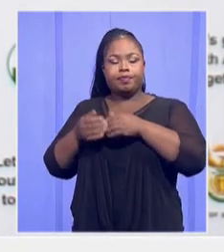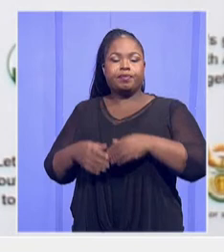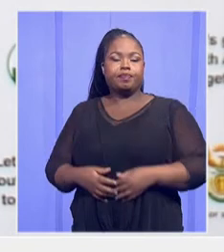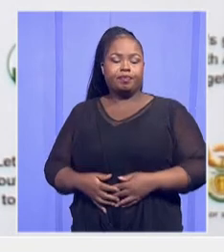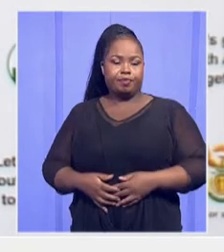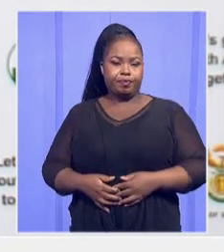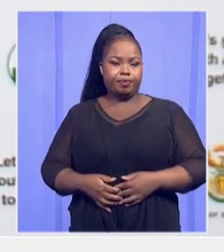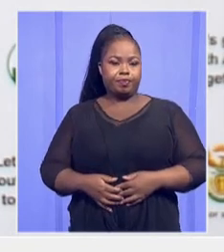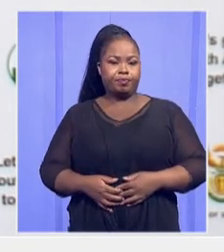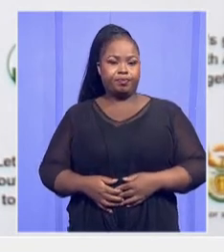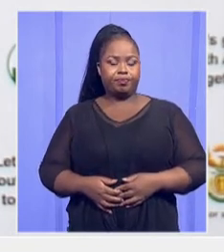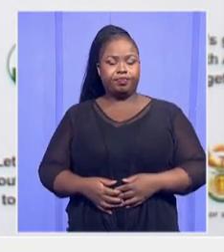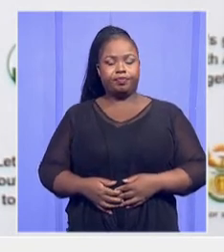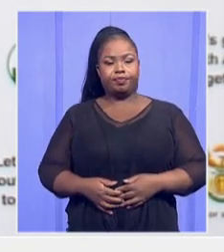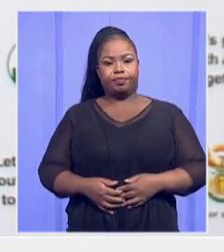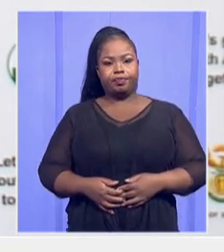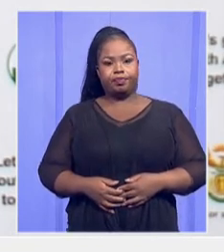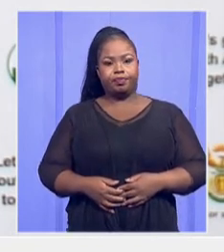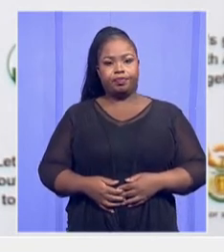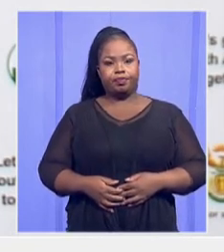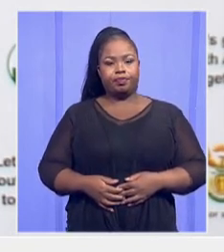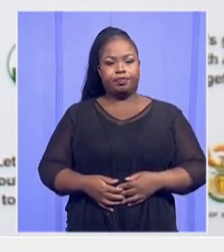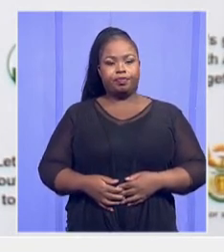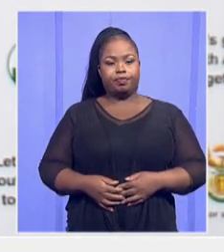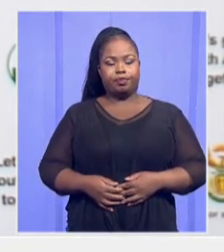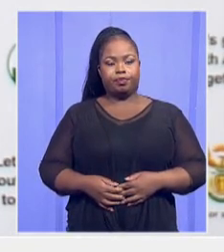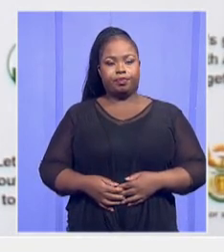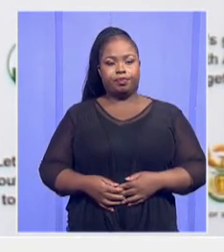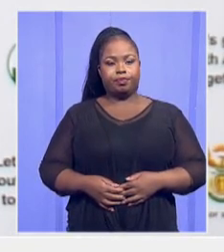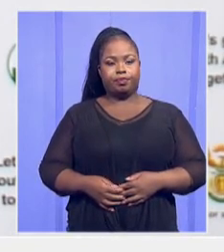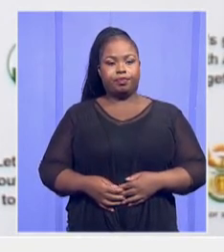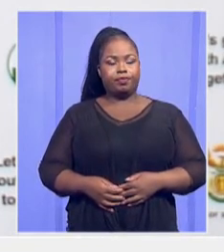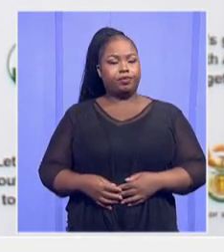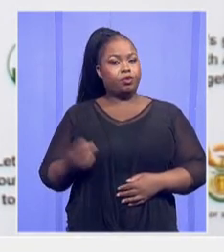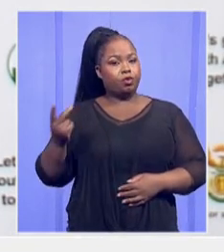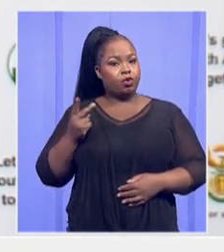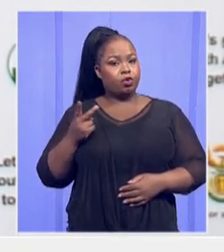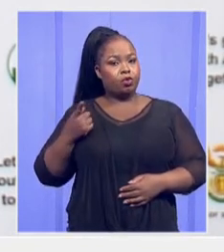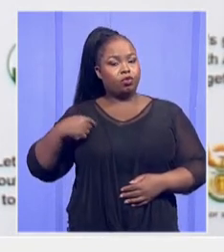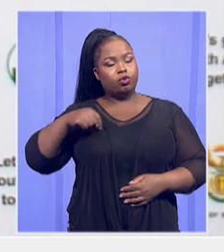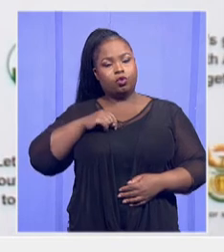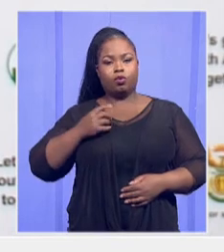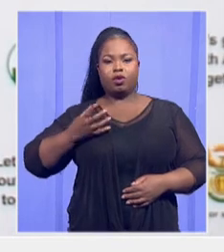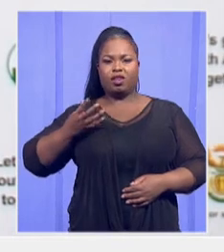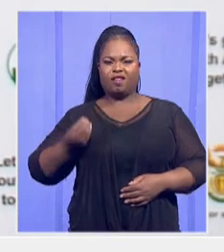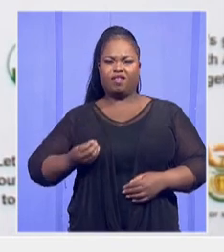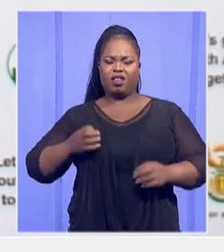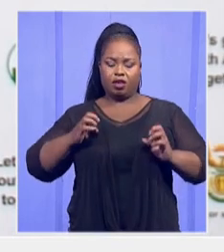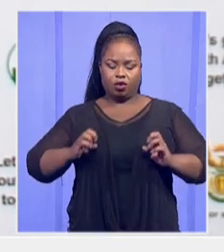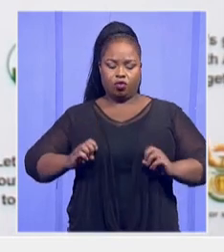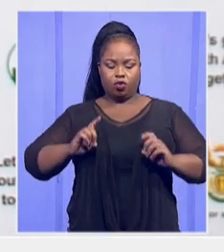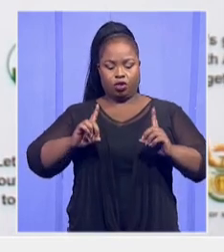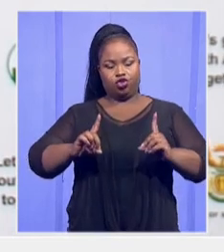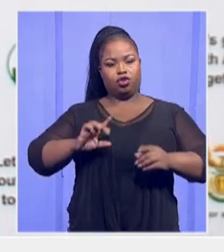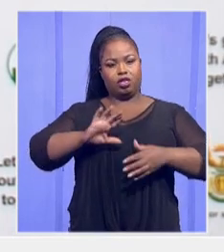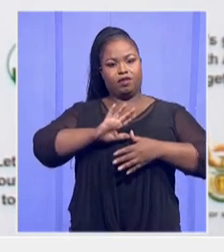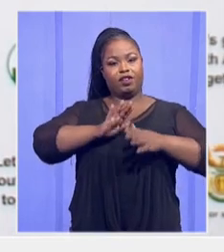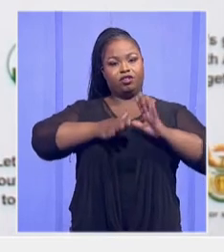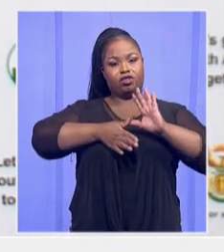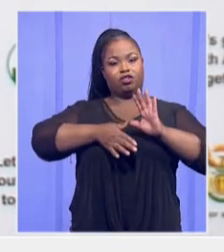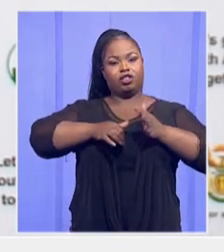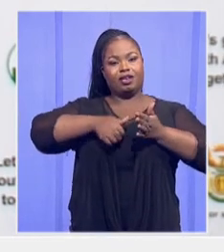We also have what we call Education Infrastructure Grant,